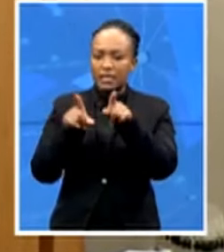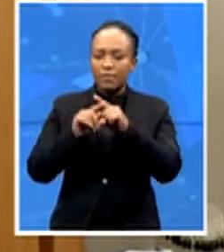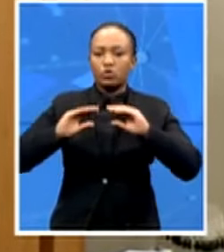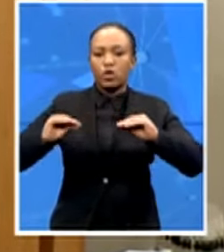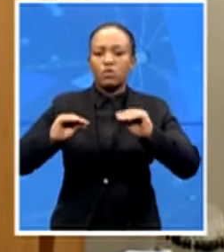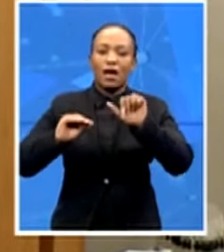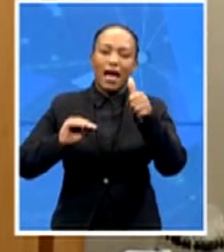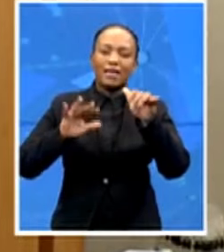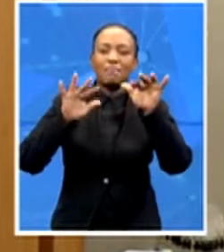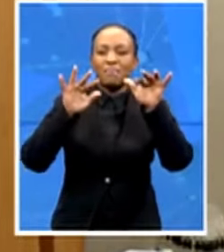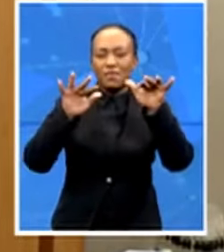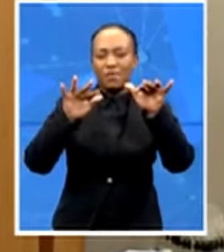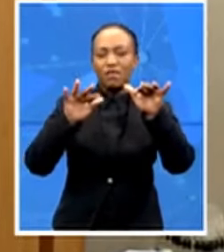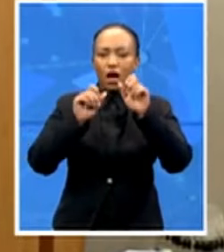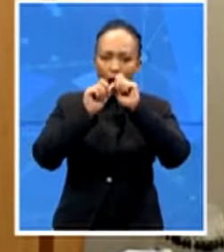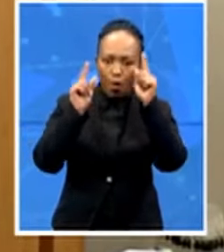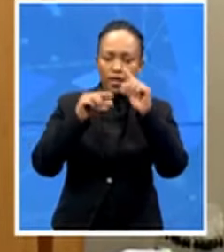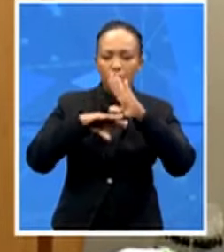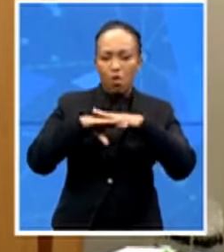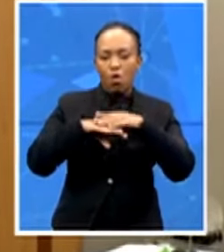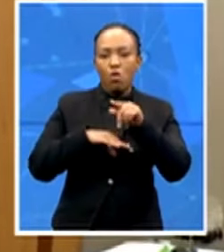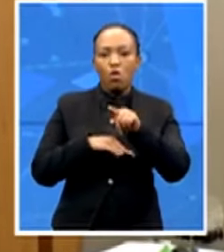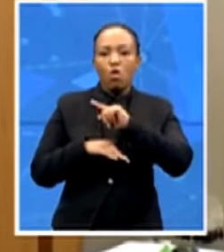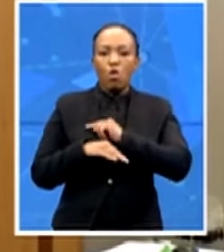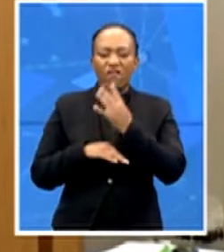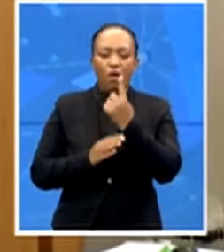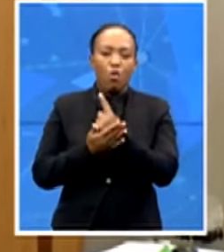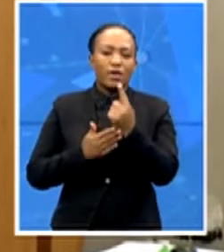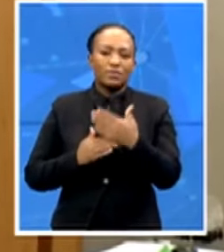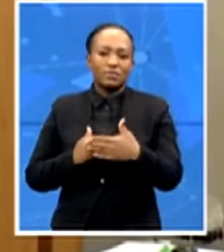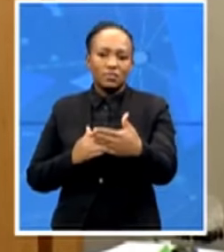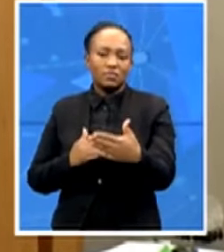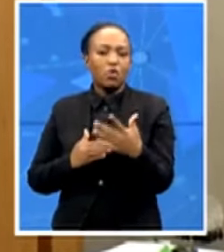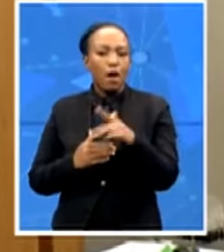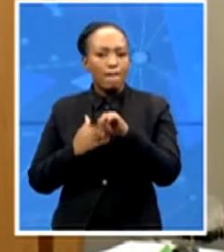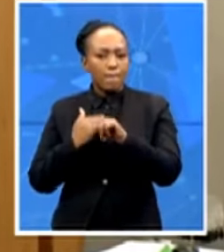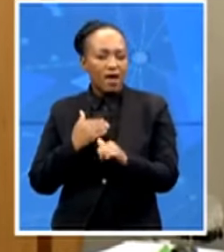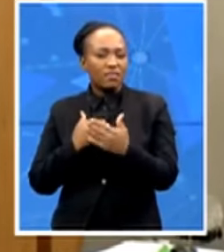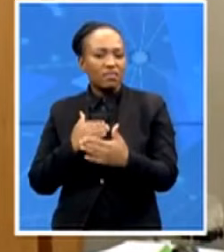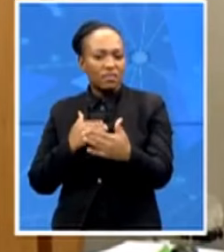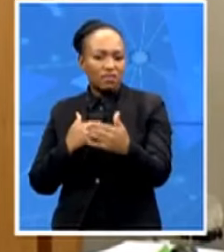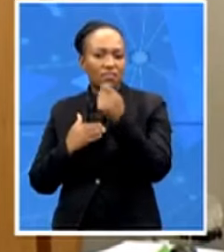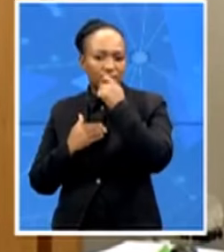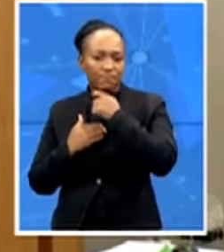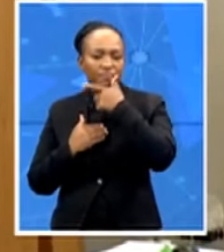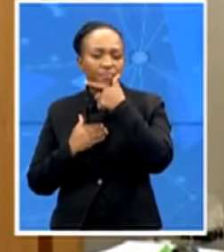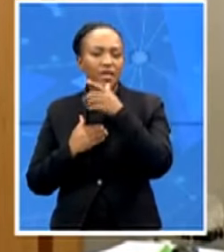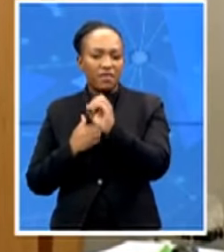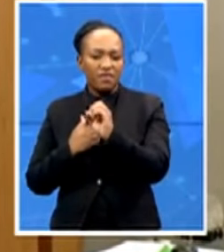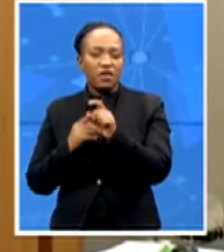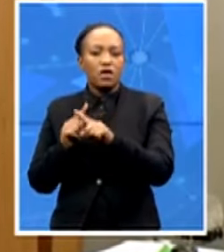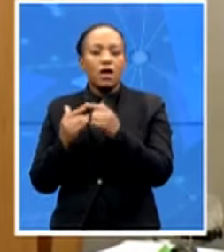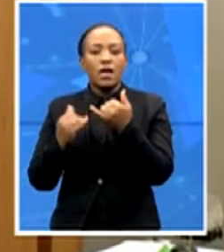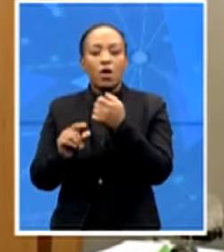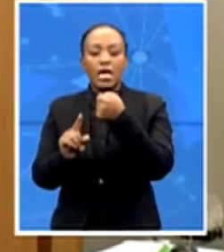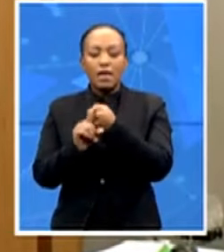we have four weeks obviously and this week is queer history week and so on our RCL board we have the impact of the HIV AIDS epidemic